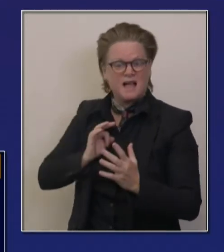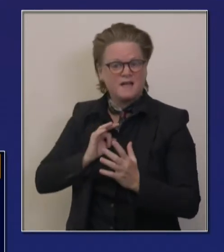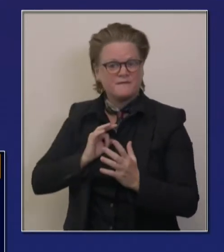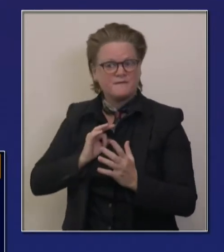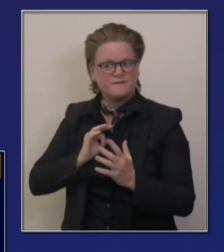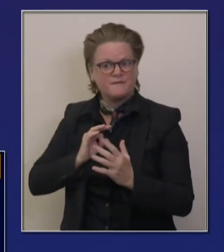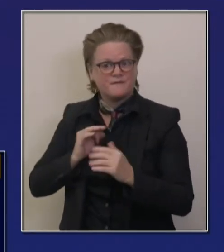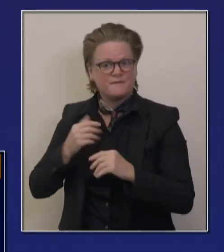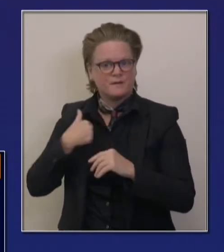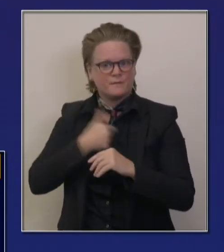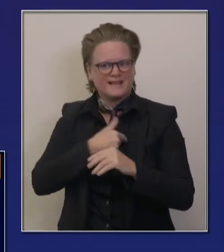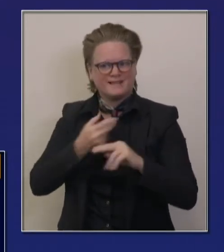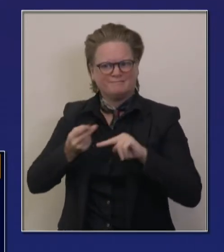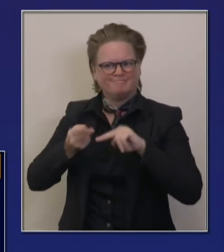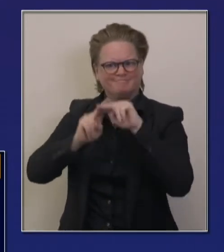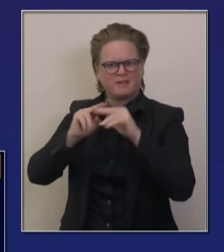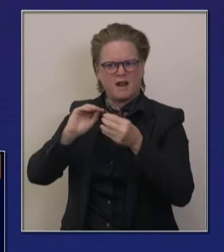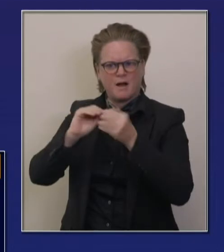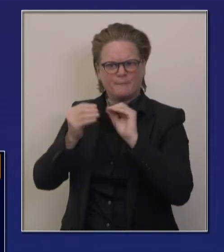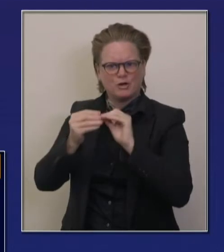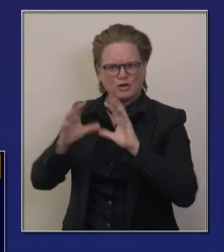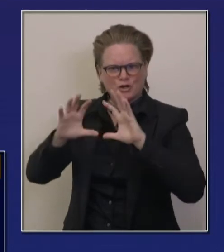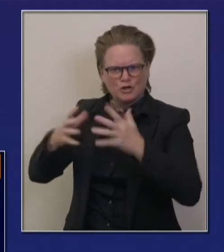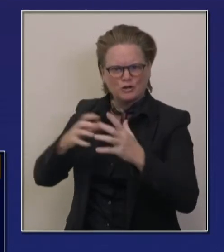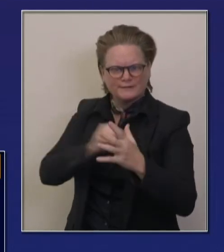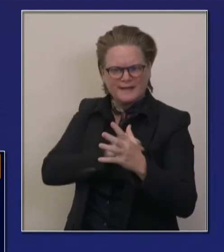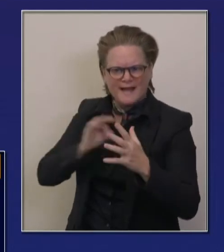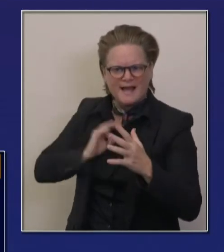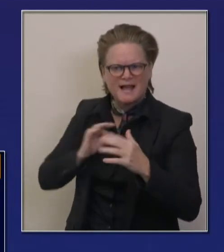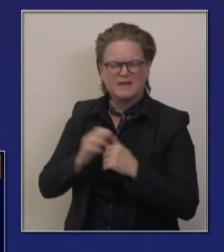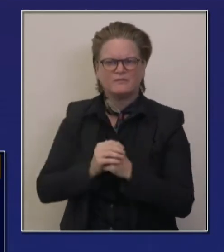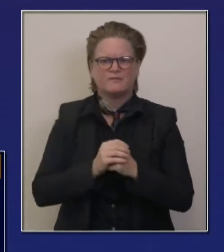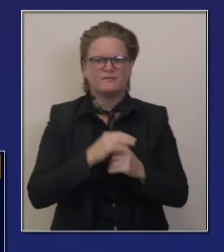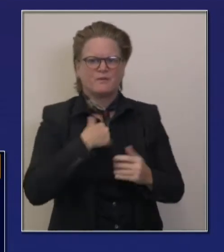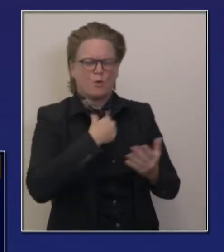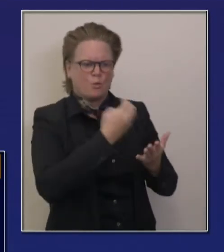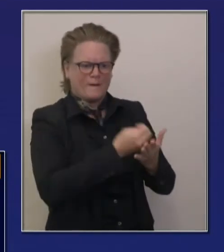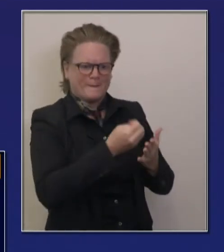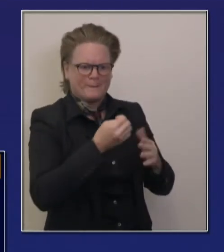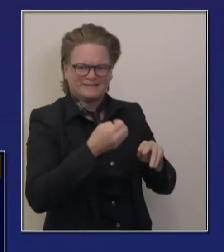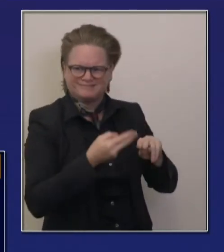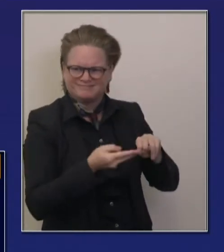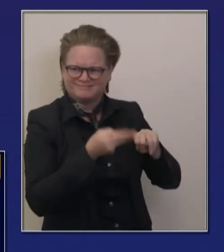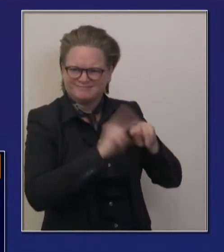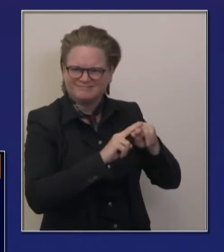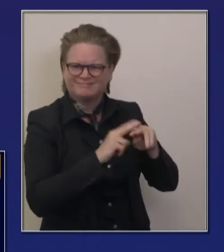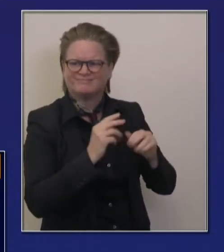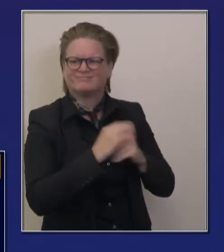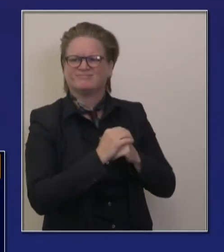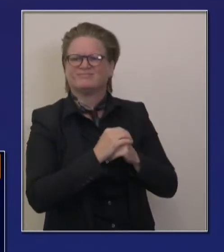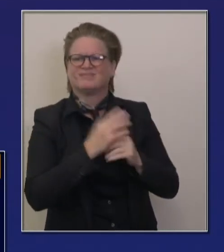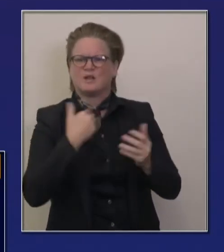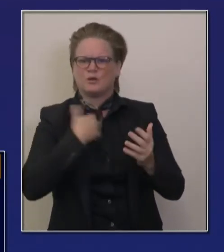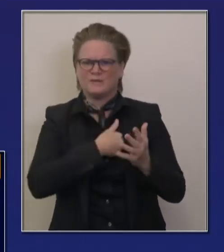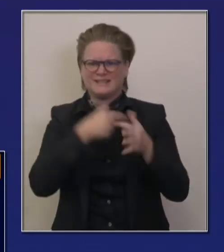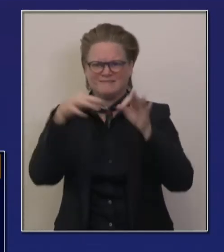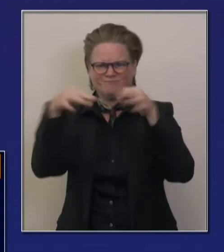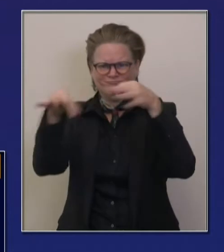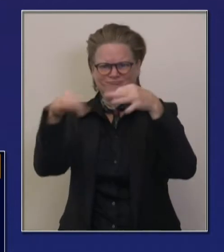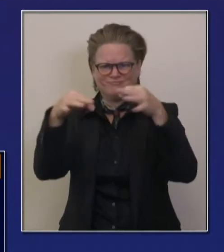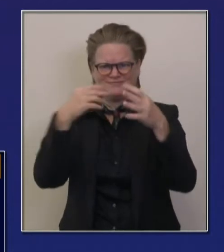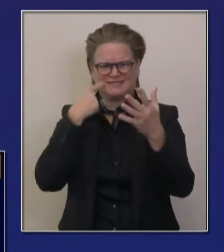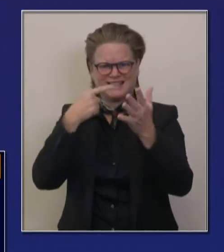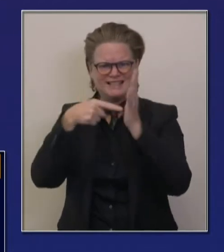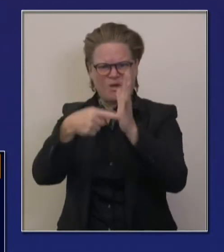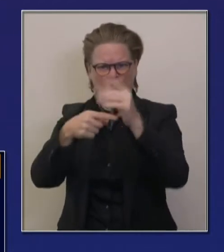our health core. So again, all part and parcel of our strategy of preparedness to work our way through this winter, to work our